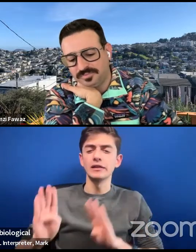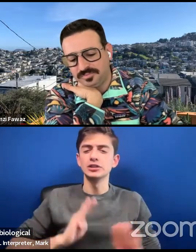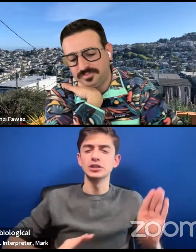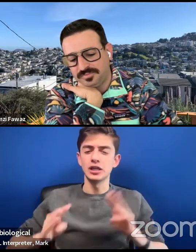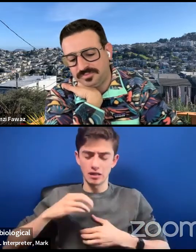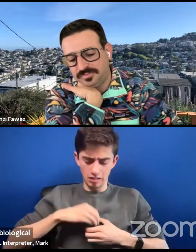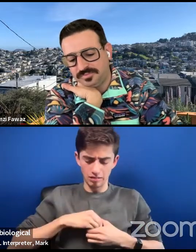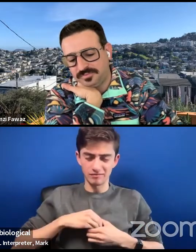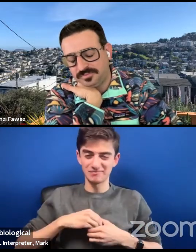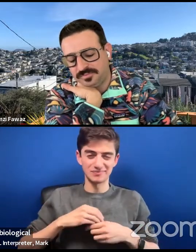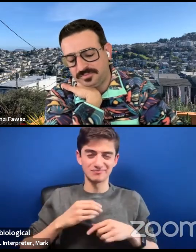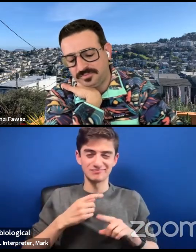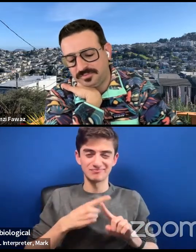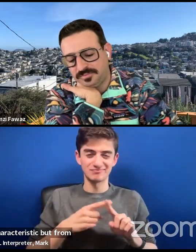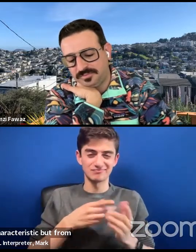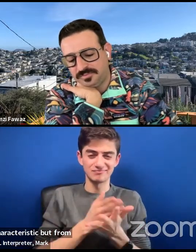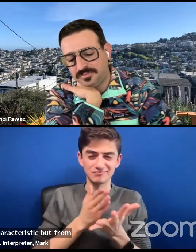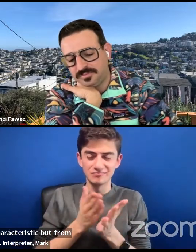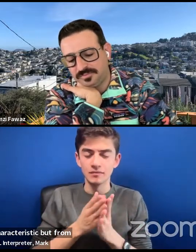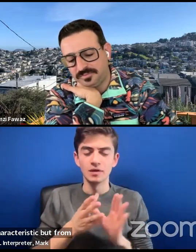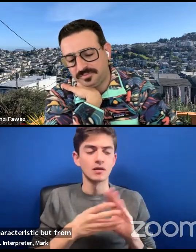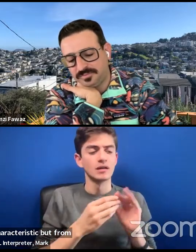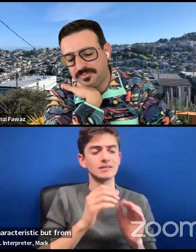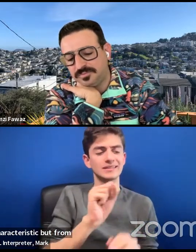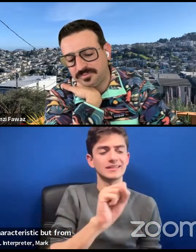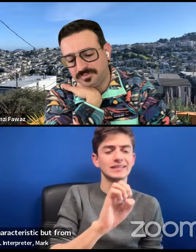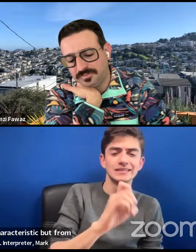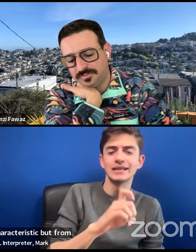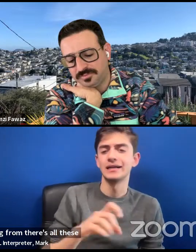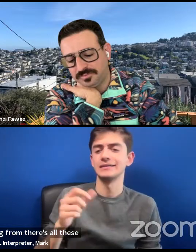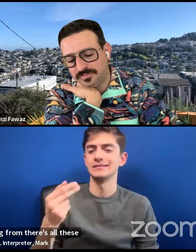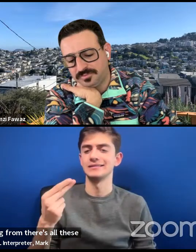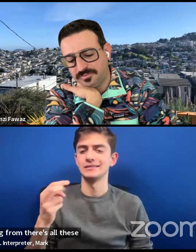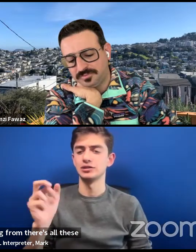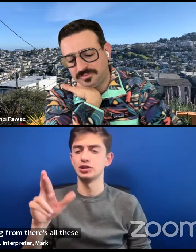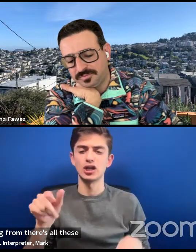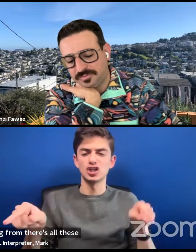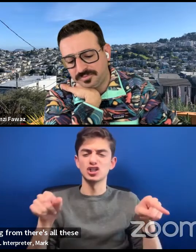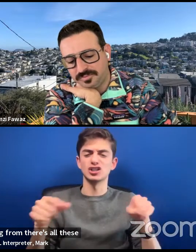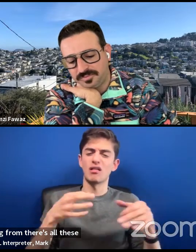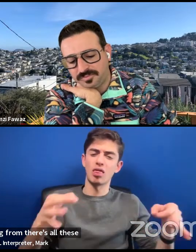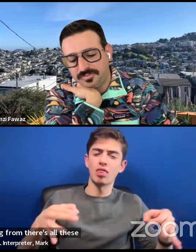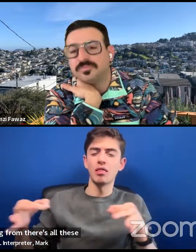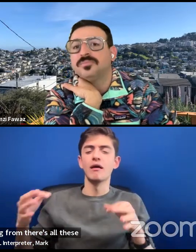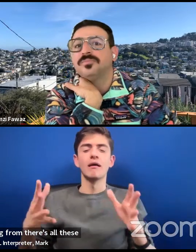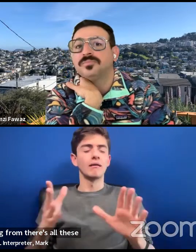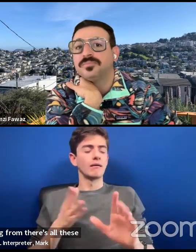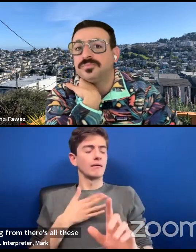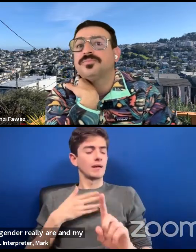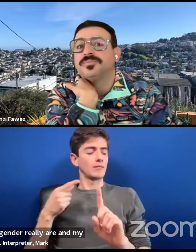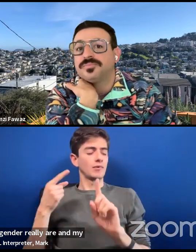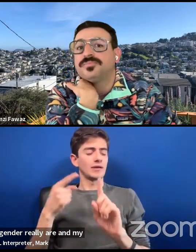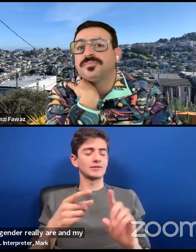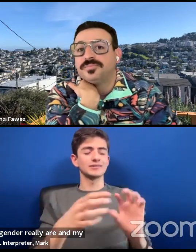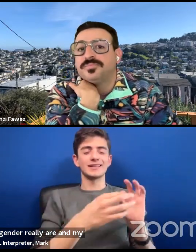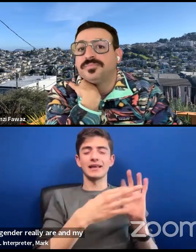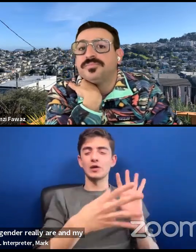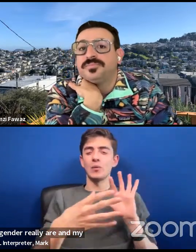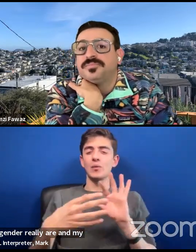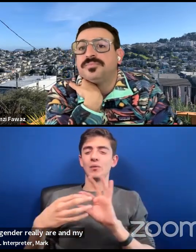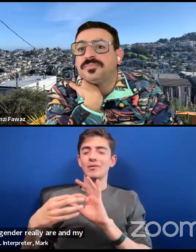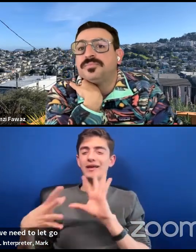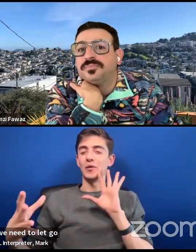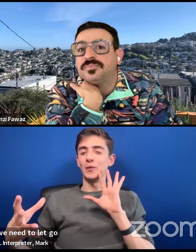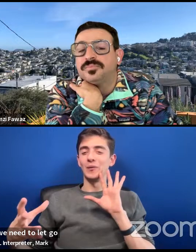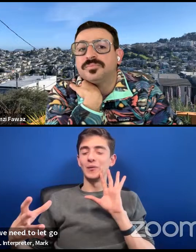kind of claims of what sex and gender really are. And my larger point is that, like, we need to let go of that. Like, why does it matter? Like,